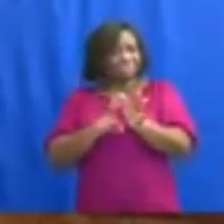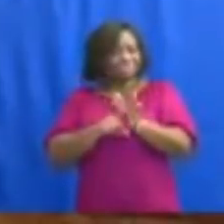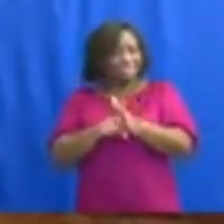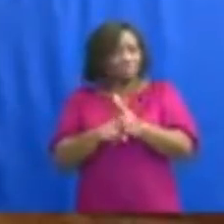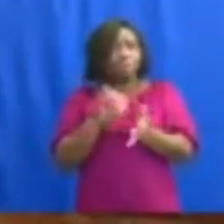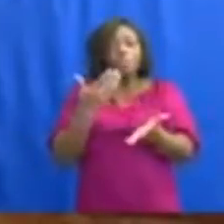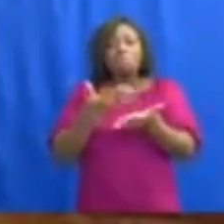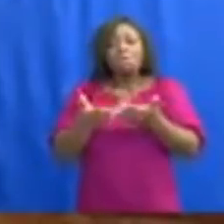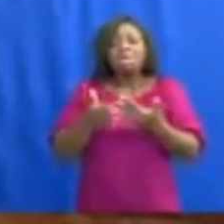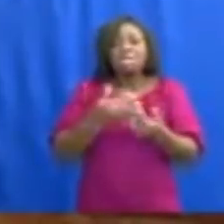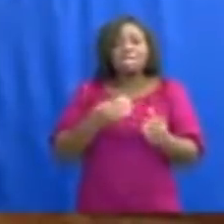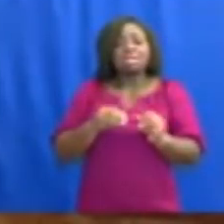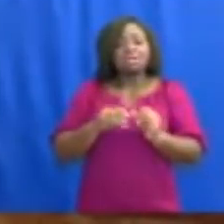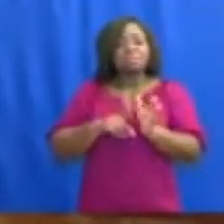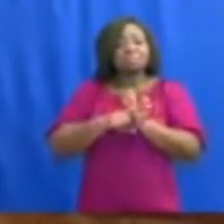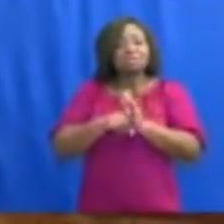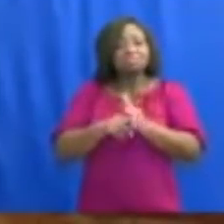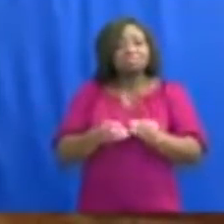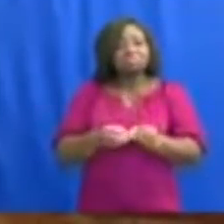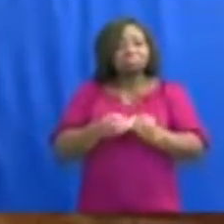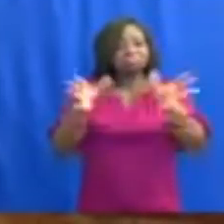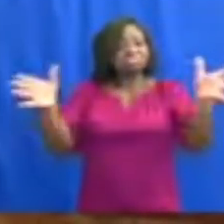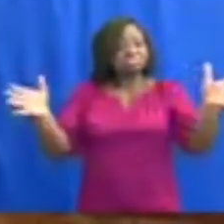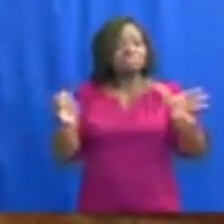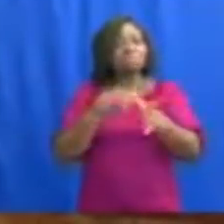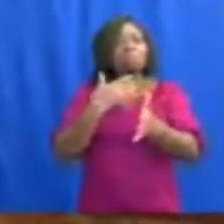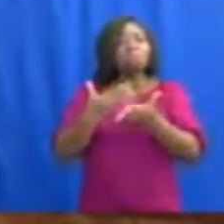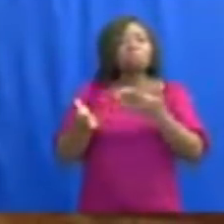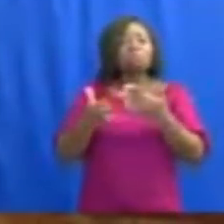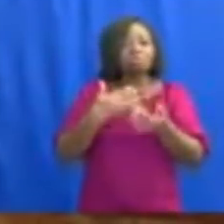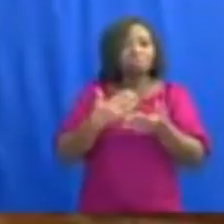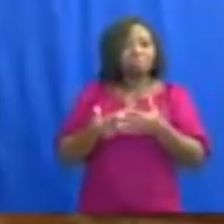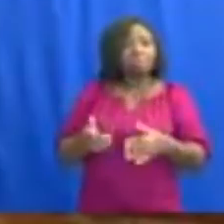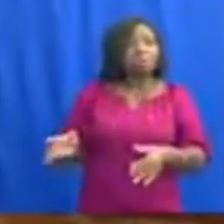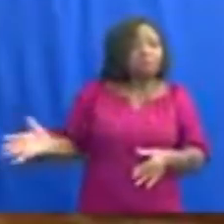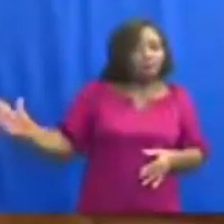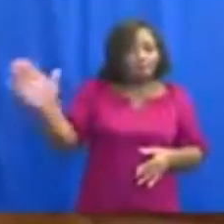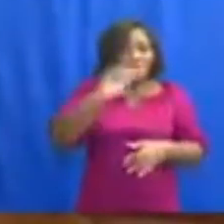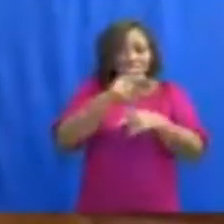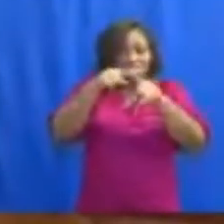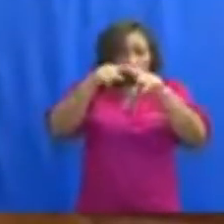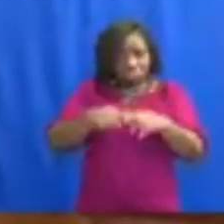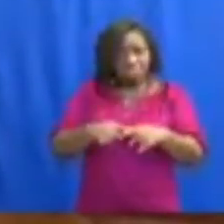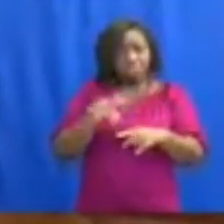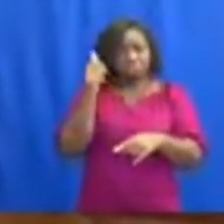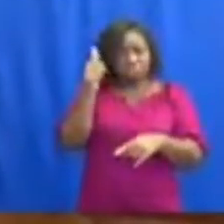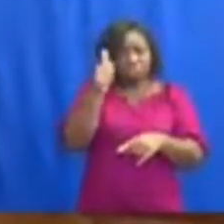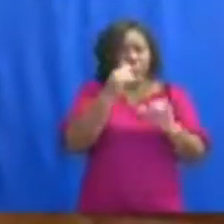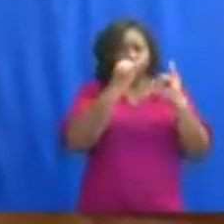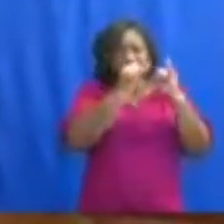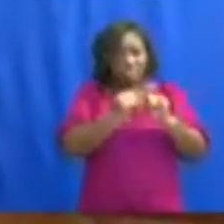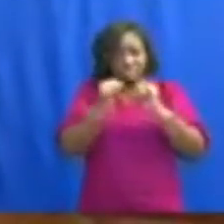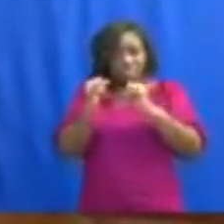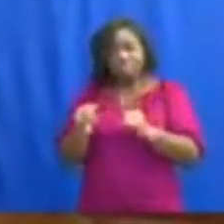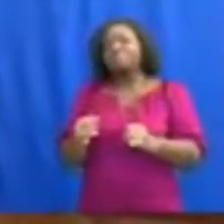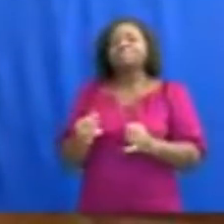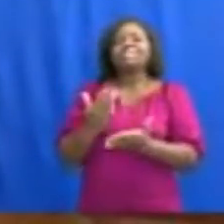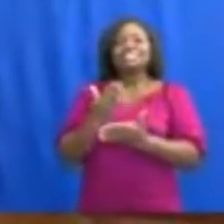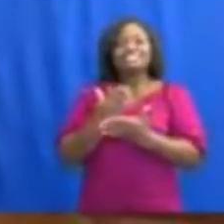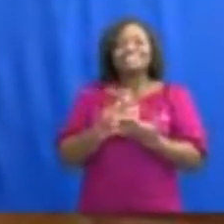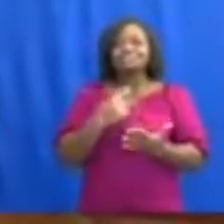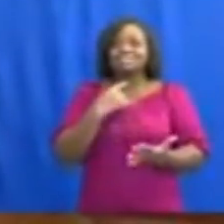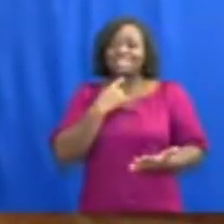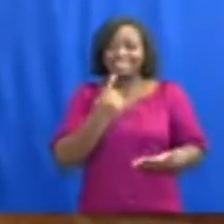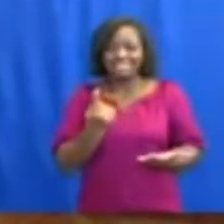not is dependent on our individual behavior. Someone put it graphically,